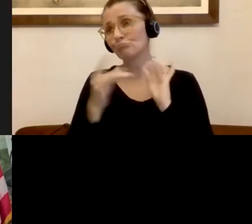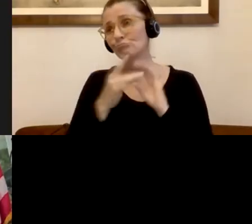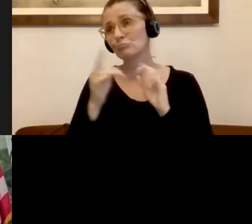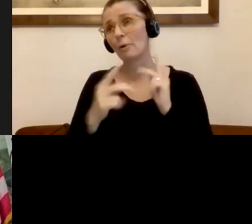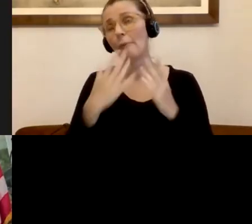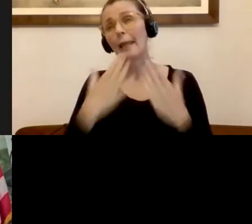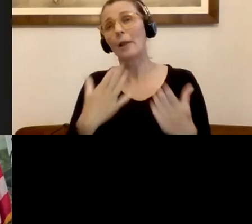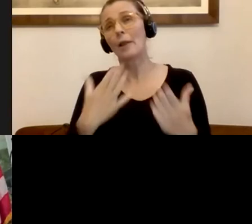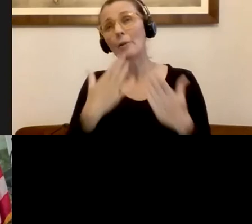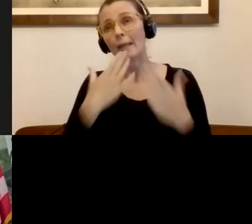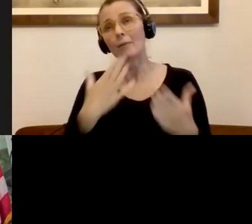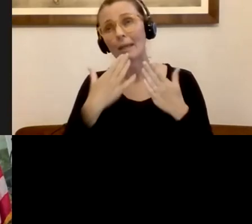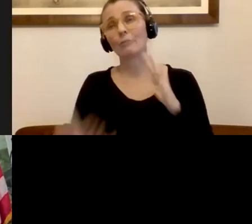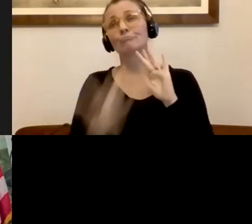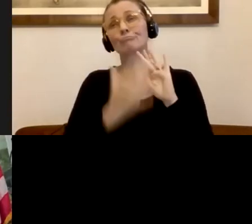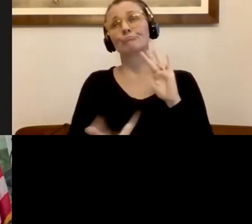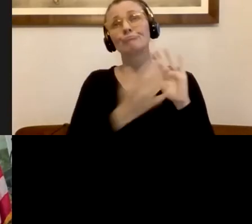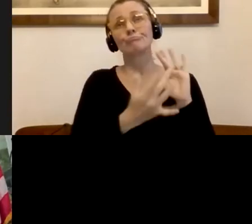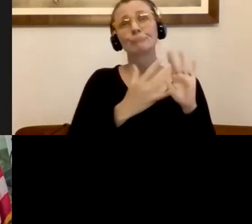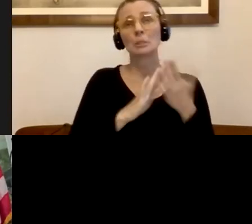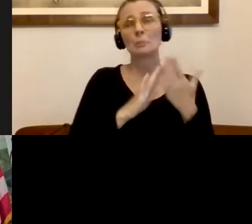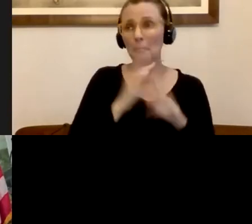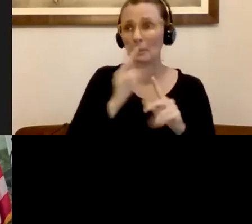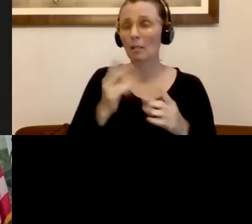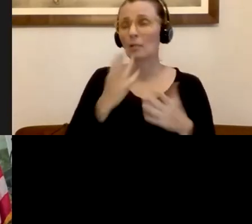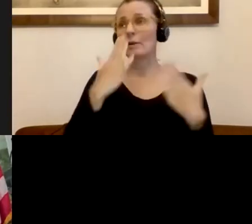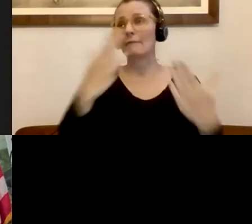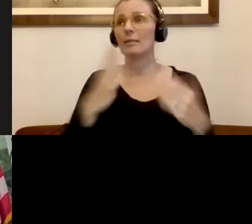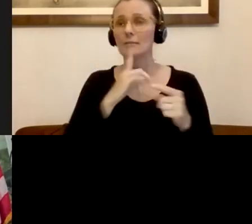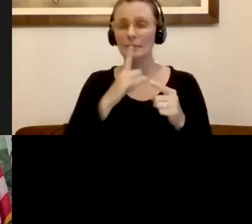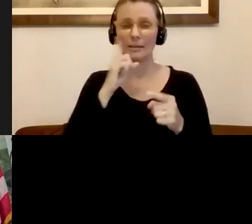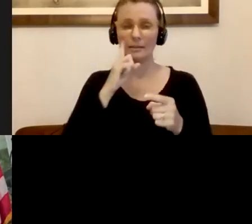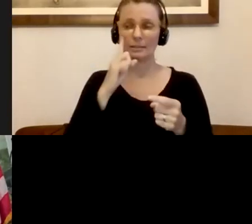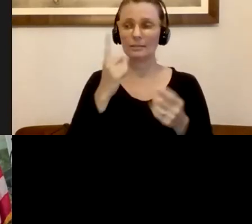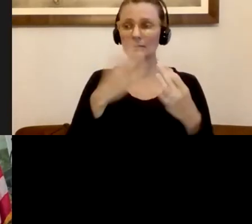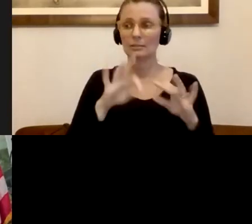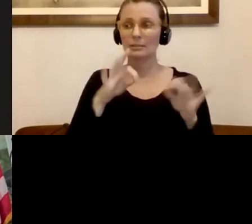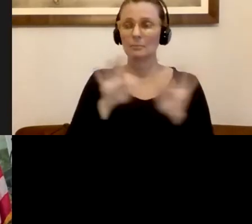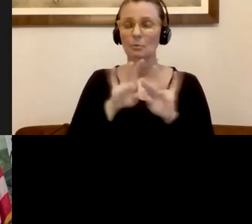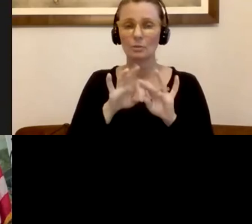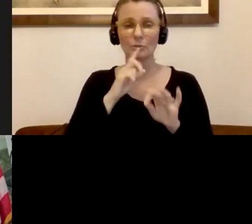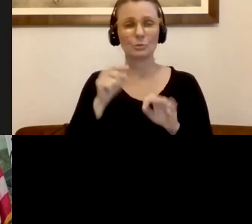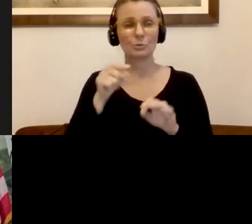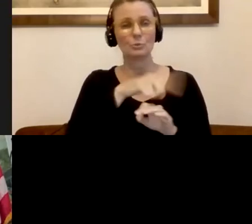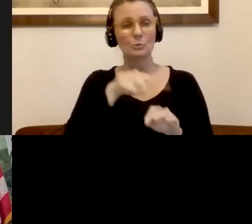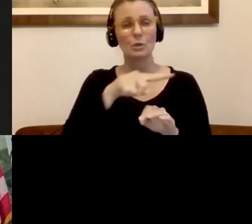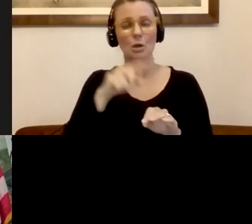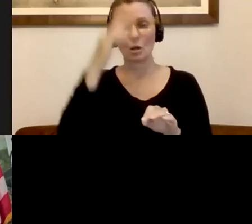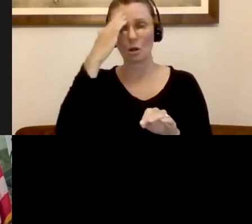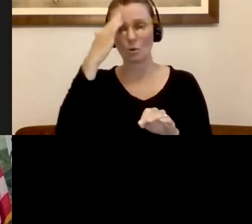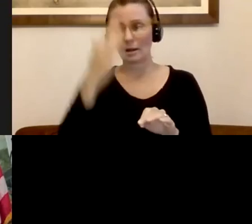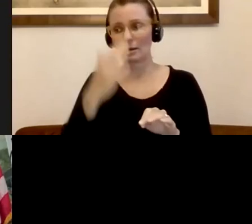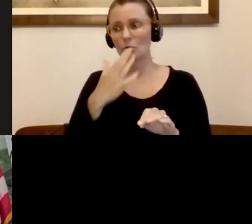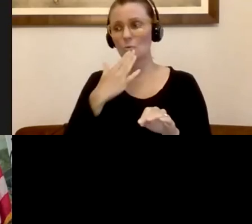you've reached out, uh, to our community of seniors. And I, I think it's really important that, uh, you're aware that it's well respected.